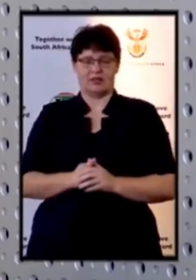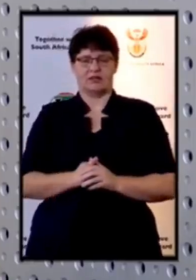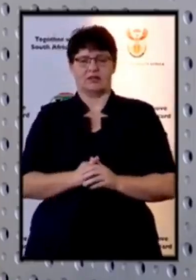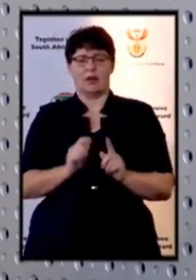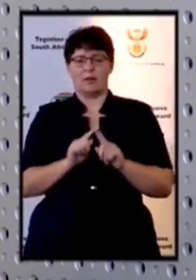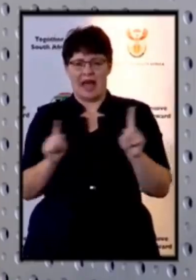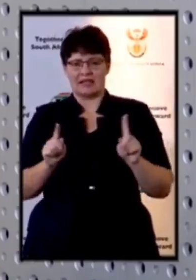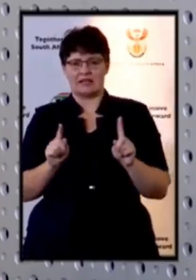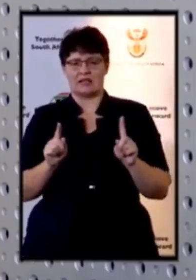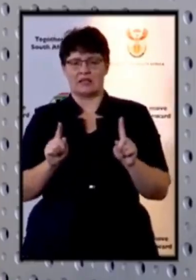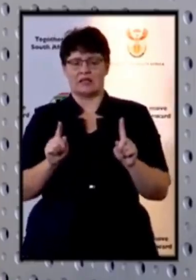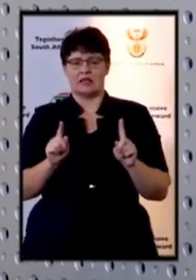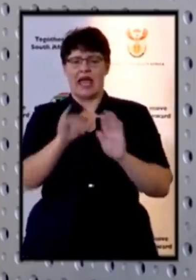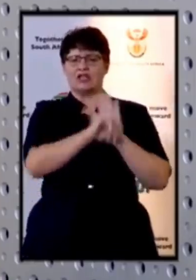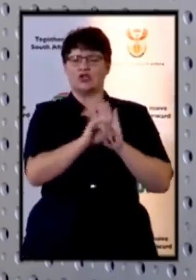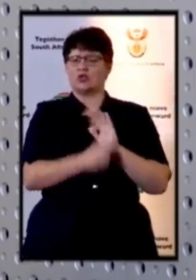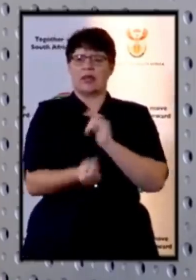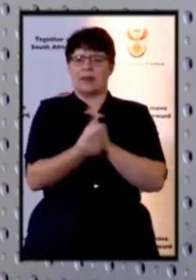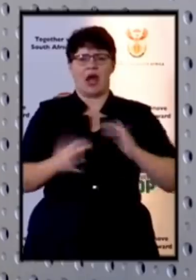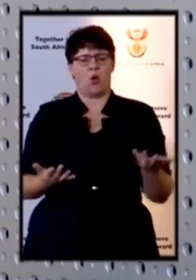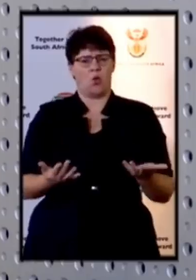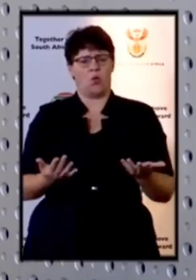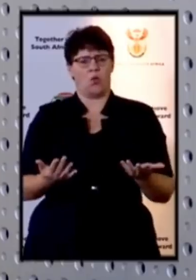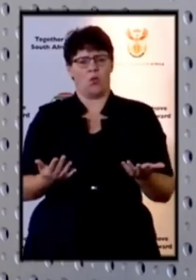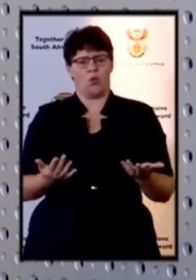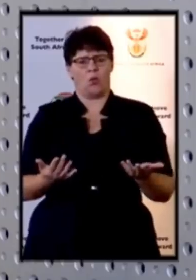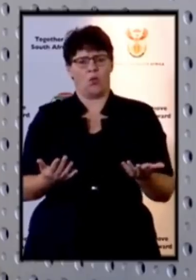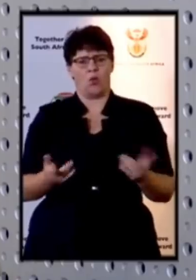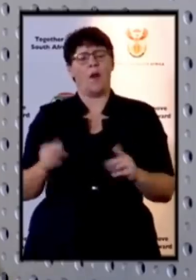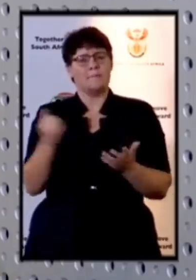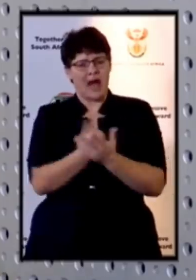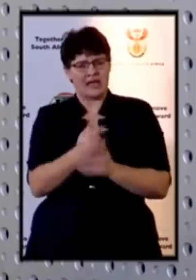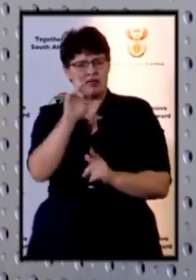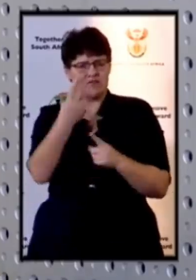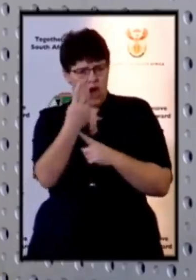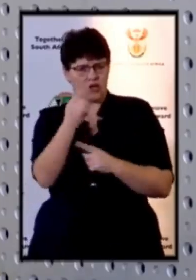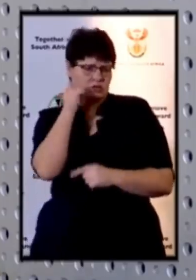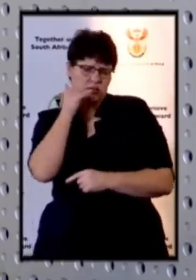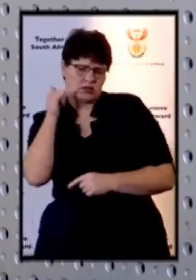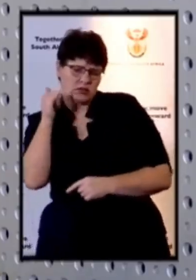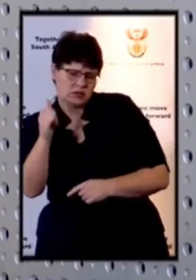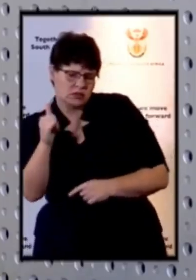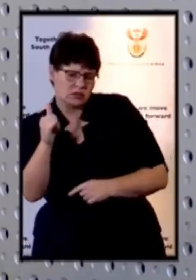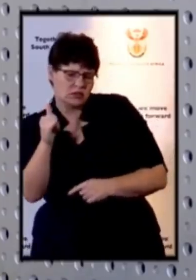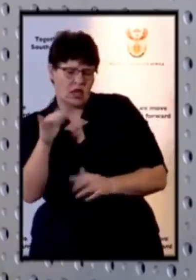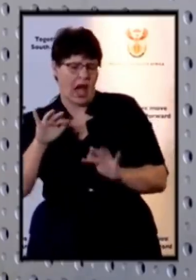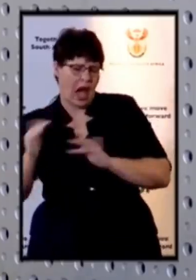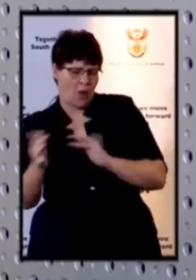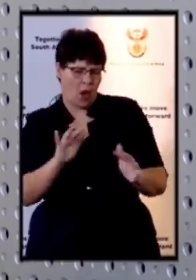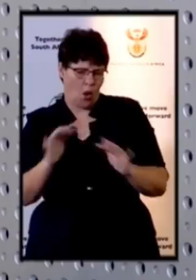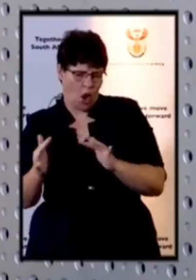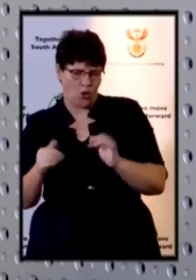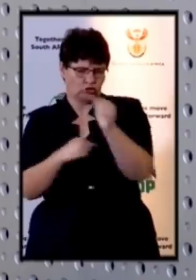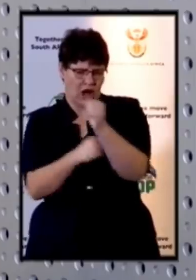insurance can kick in if you don't then call and restructure your your your debt